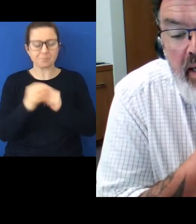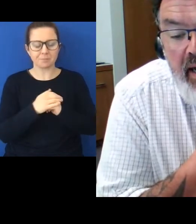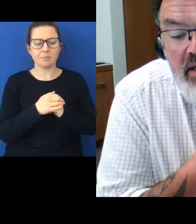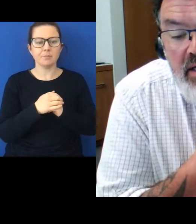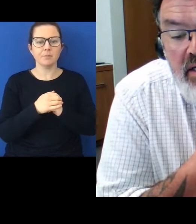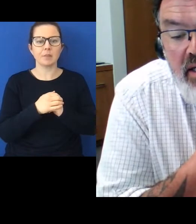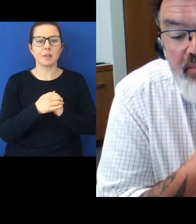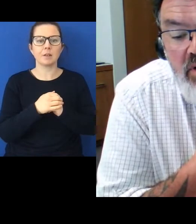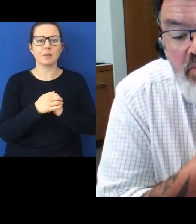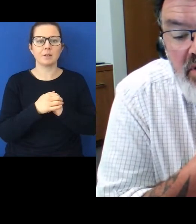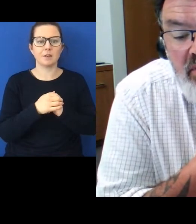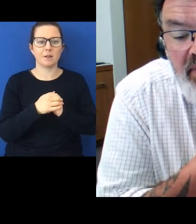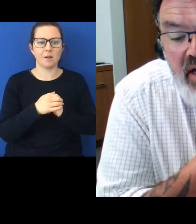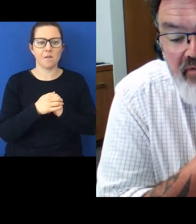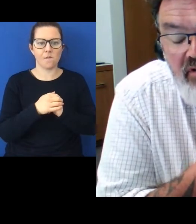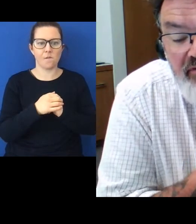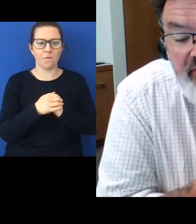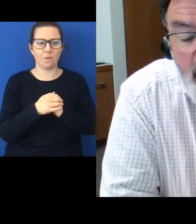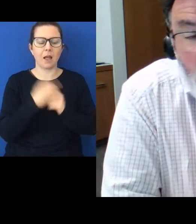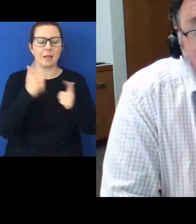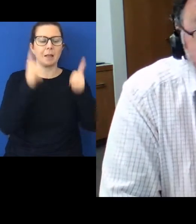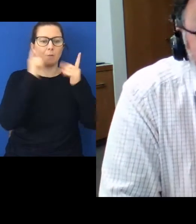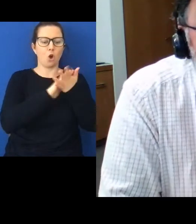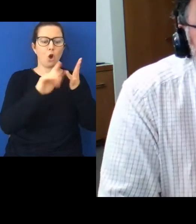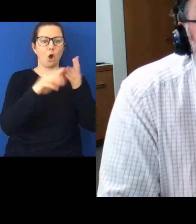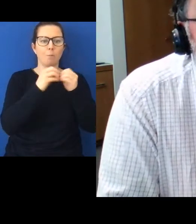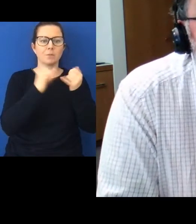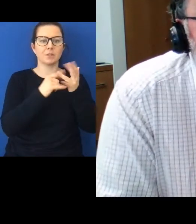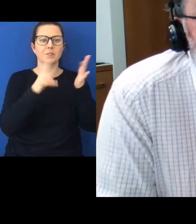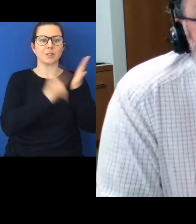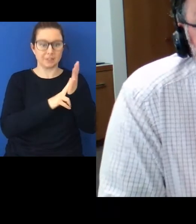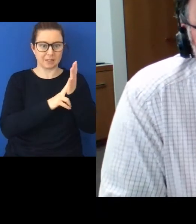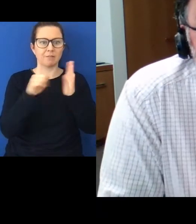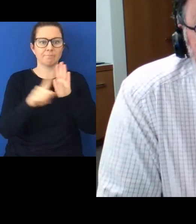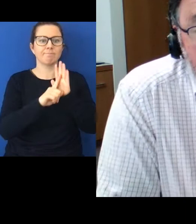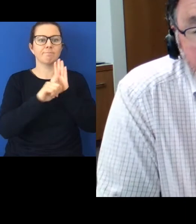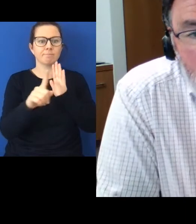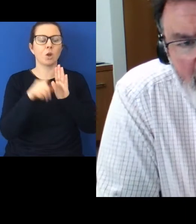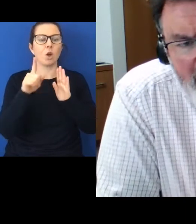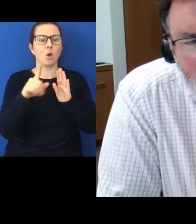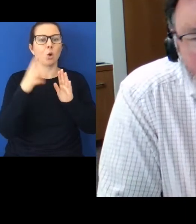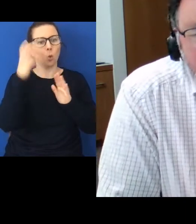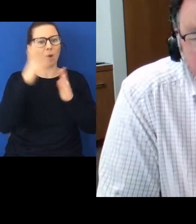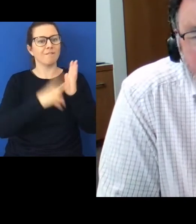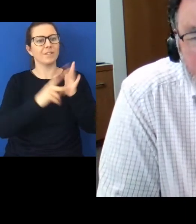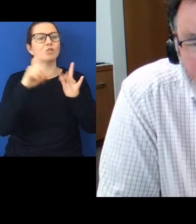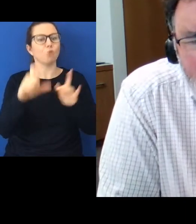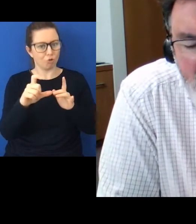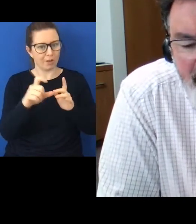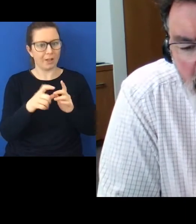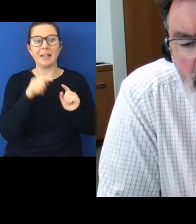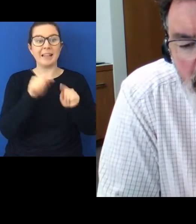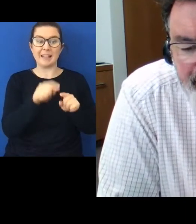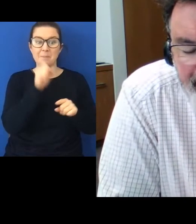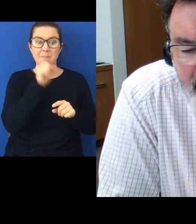and Captain Hobson on behalf of Her Britannic Majesty Queen Victoria, who hadn't been in the